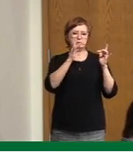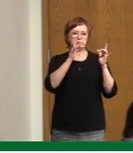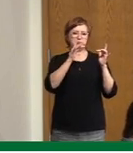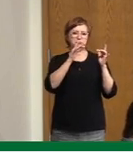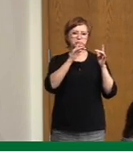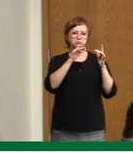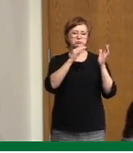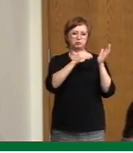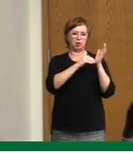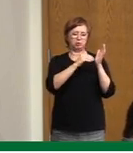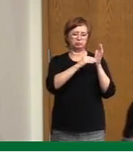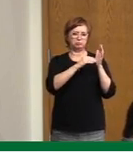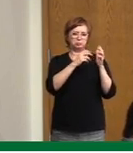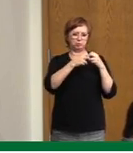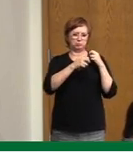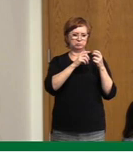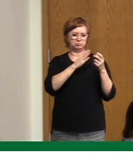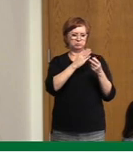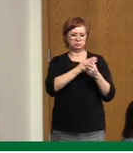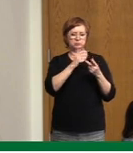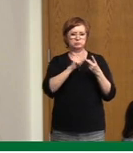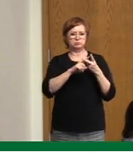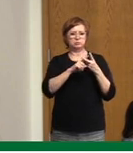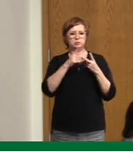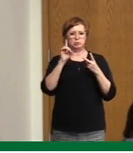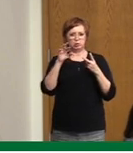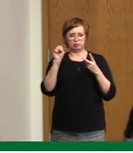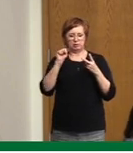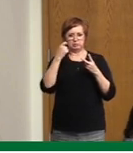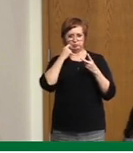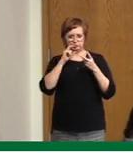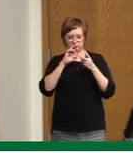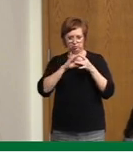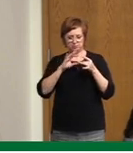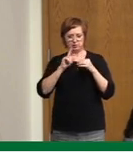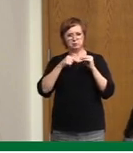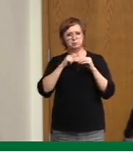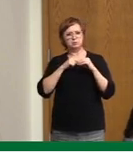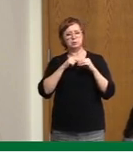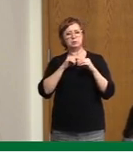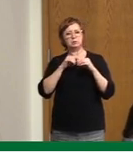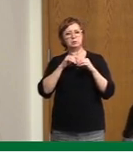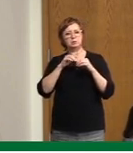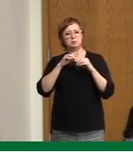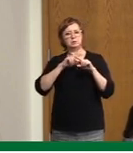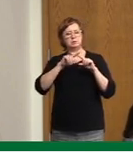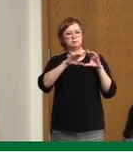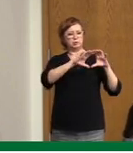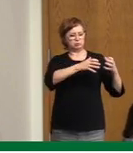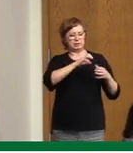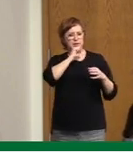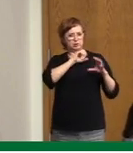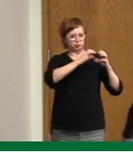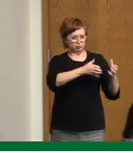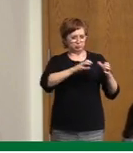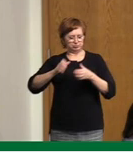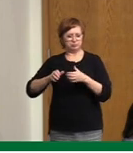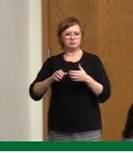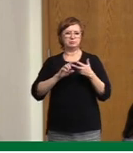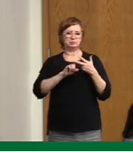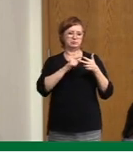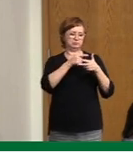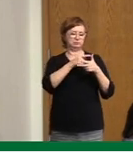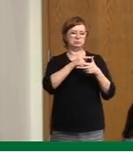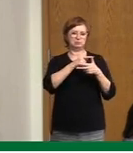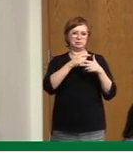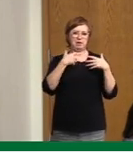Shahab just outlined, certain demographics and ages of people that are coming into our healthcare system. We're also seeing people within our healthcare system get